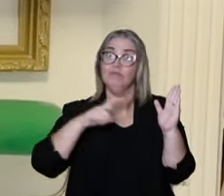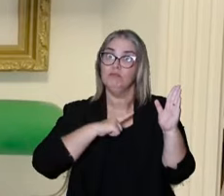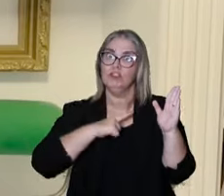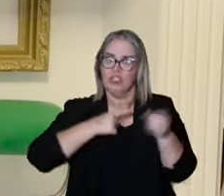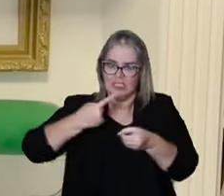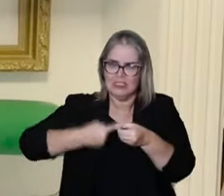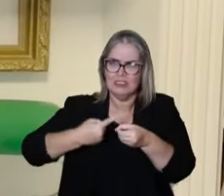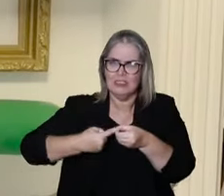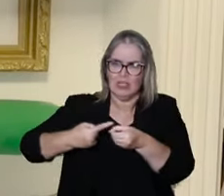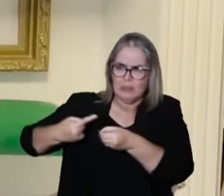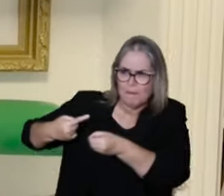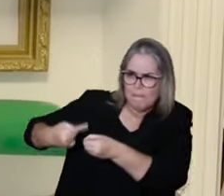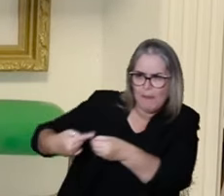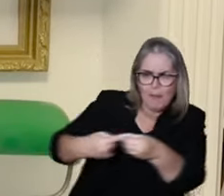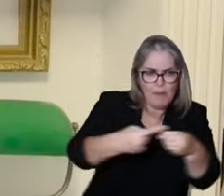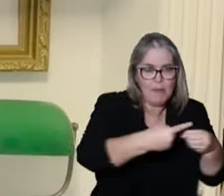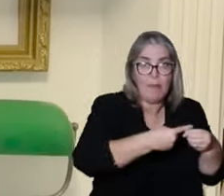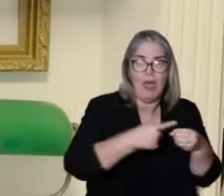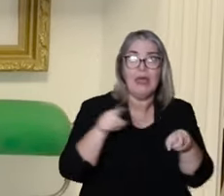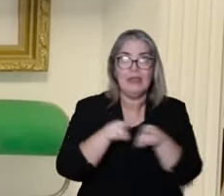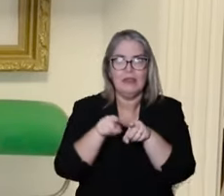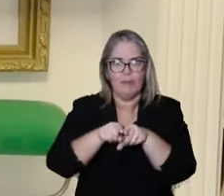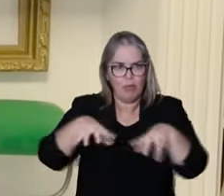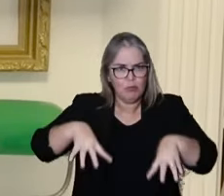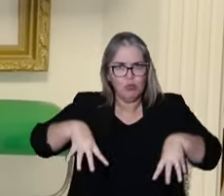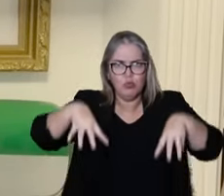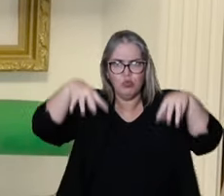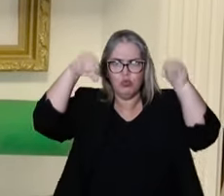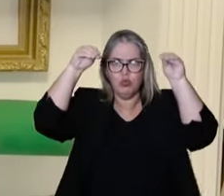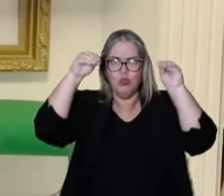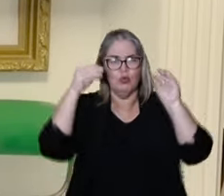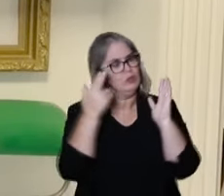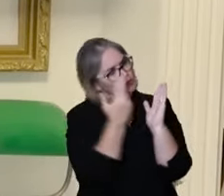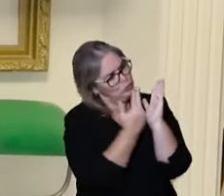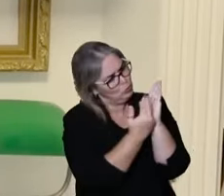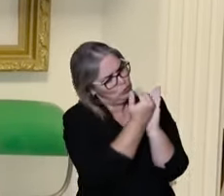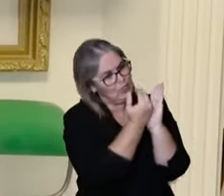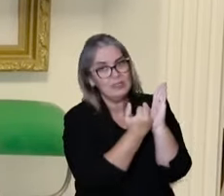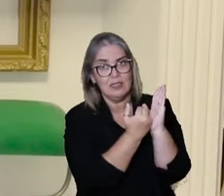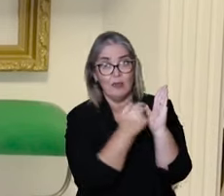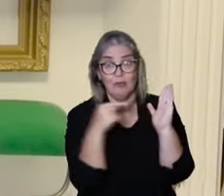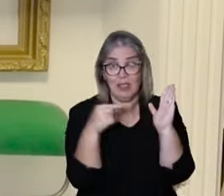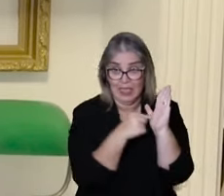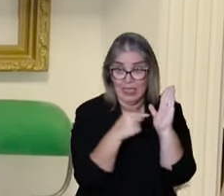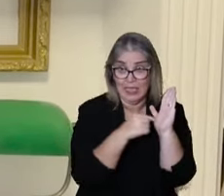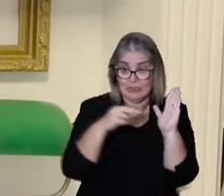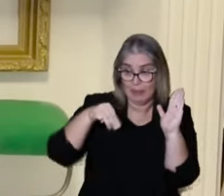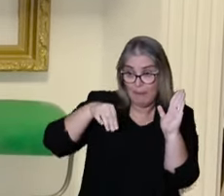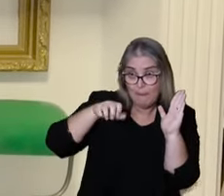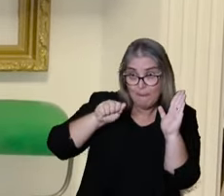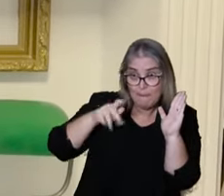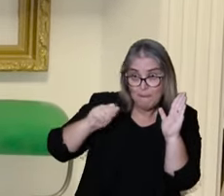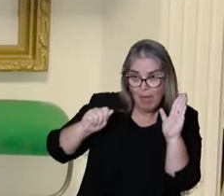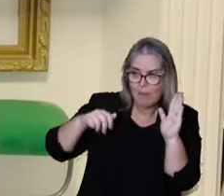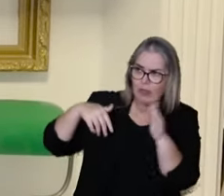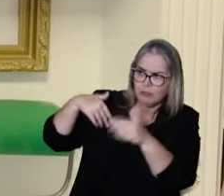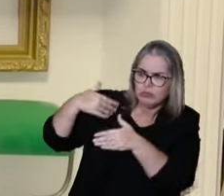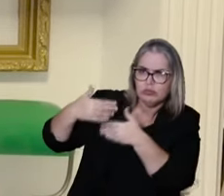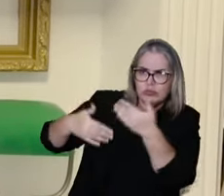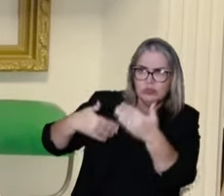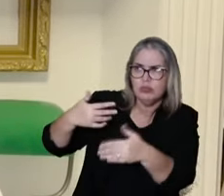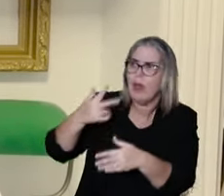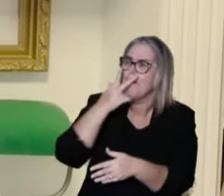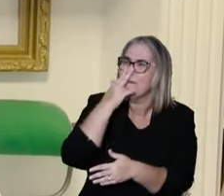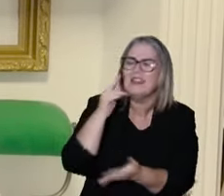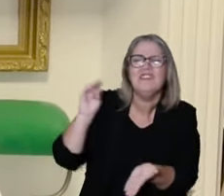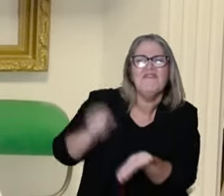be in an entire city and the map of the empire, an entire province. Throughout time, these maps with different